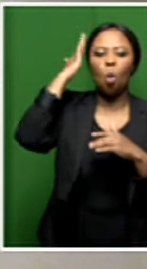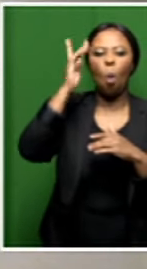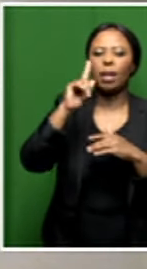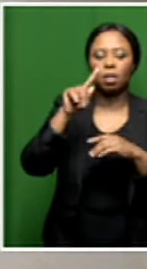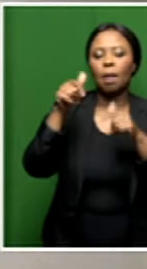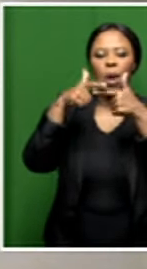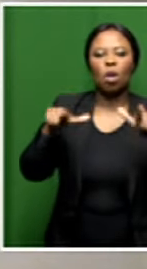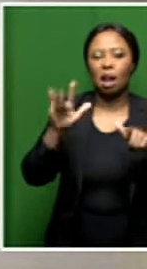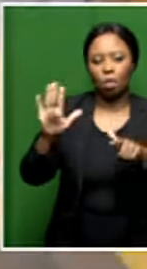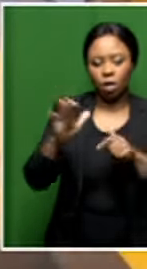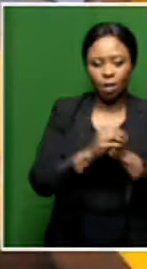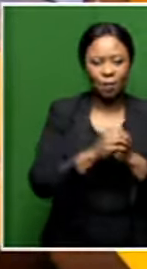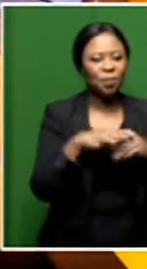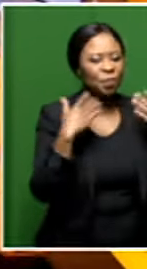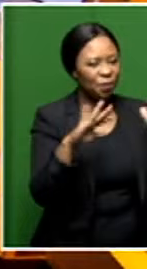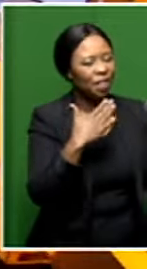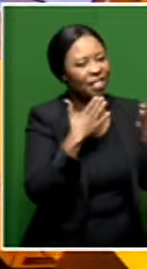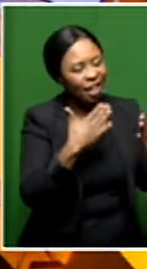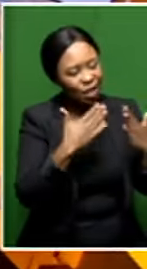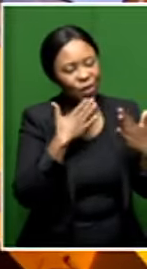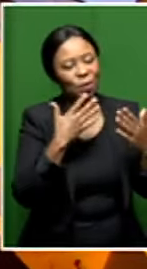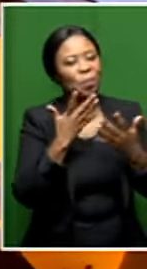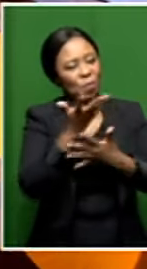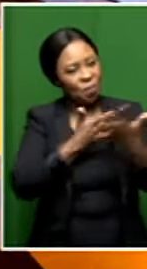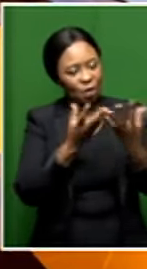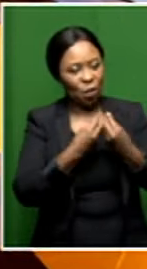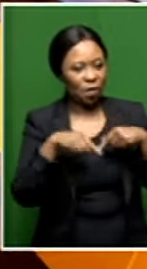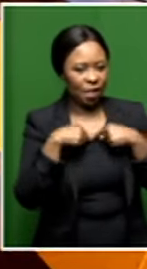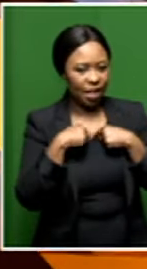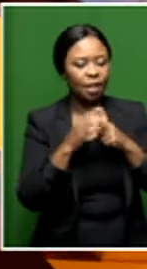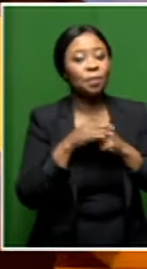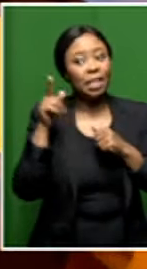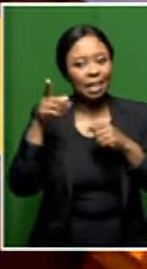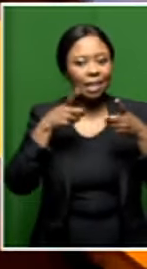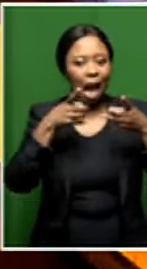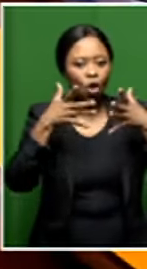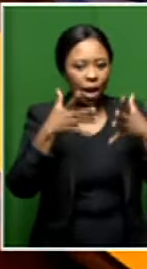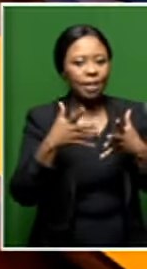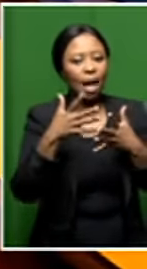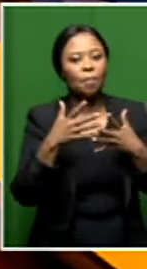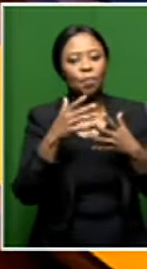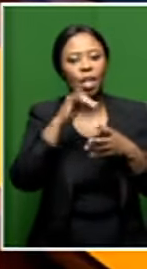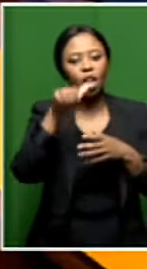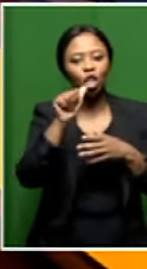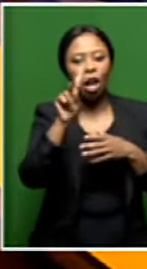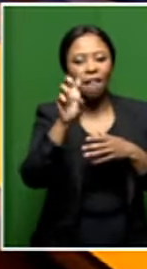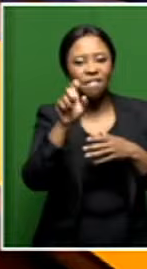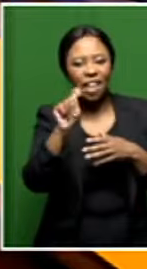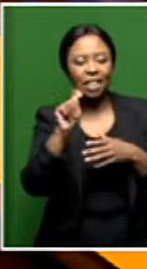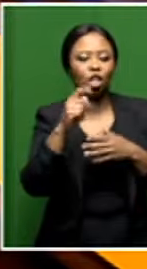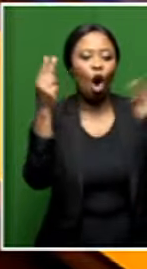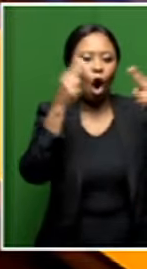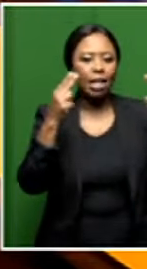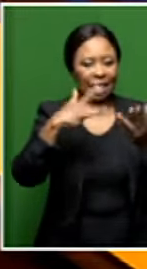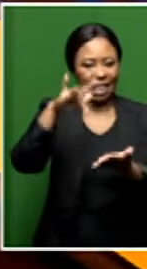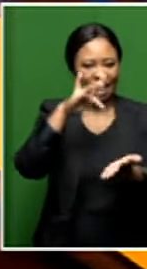right. Gabi Ngobo, thank you so much for talking to us. She's the curatorial director of the Javid Arts Center at the University of